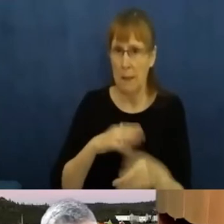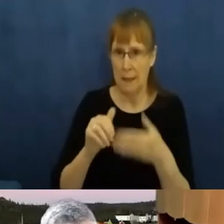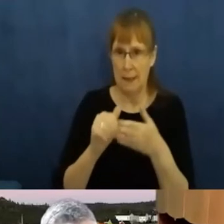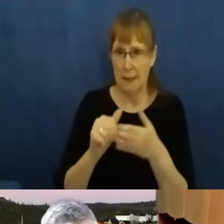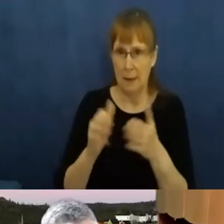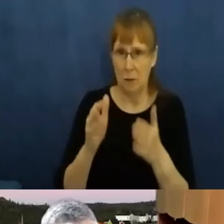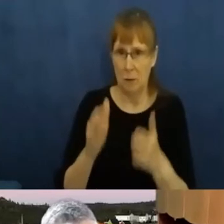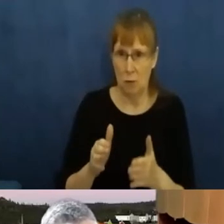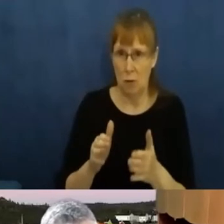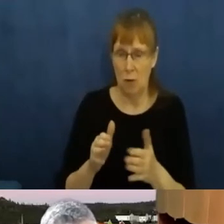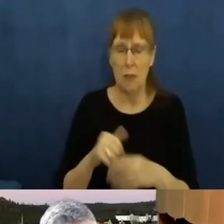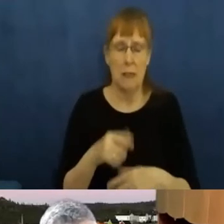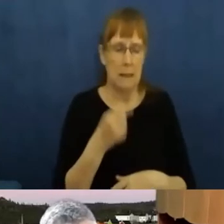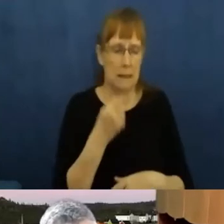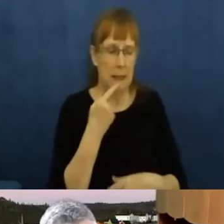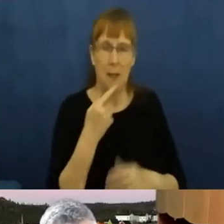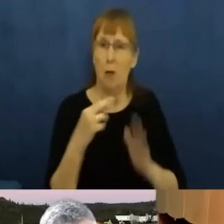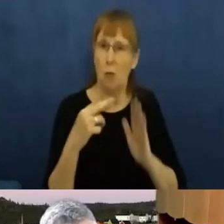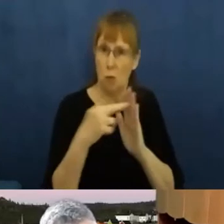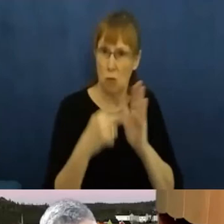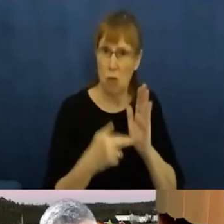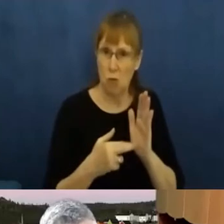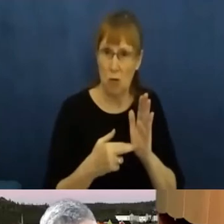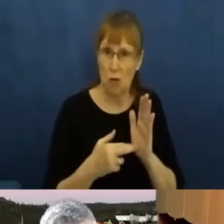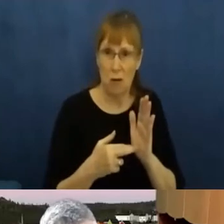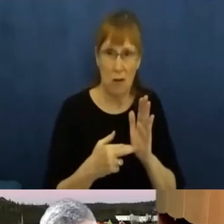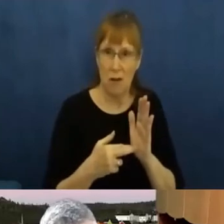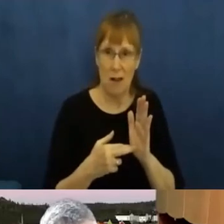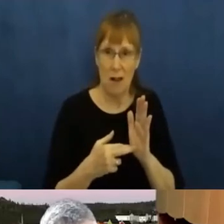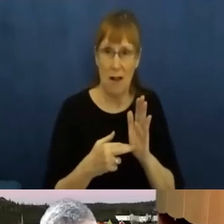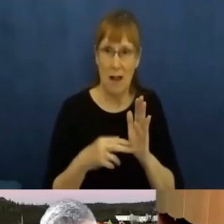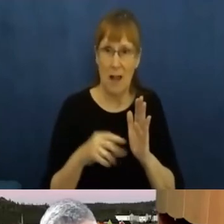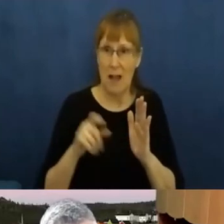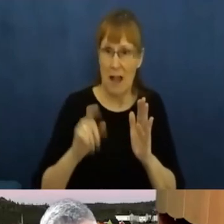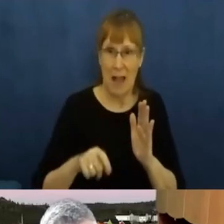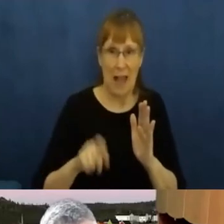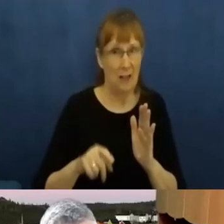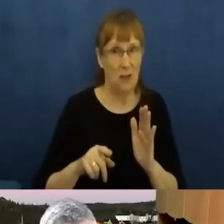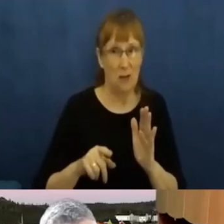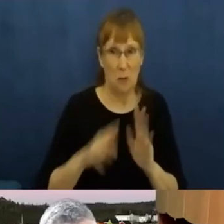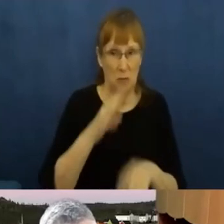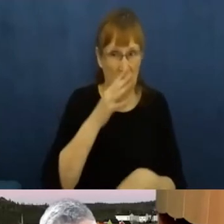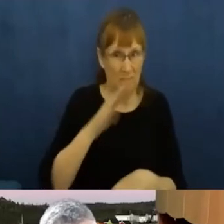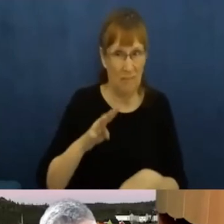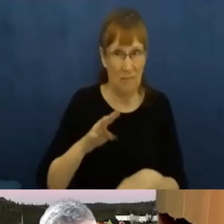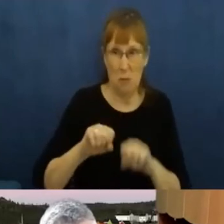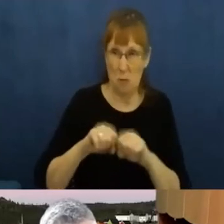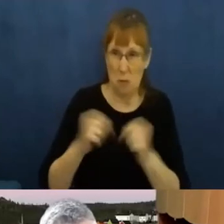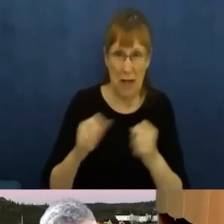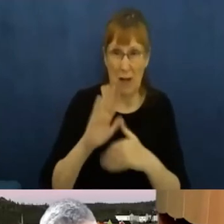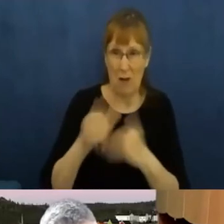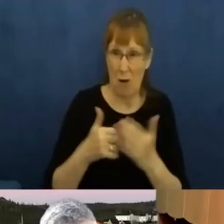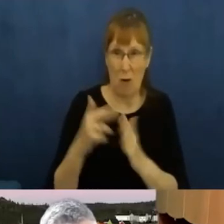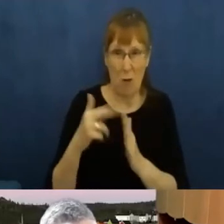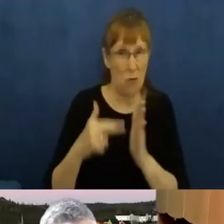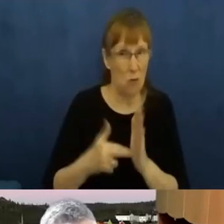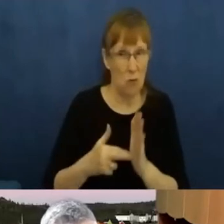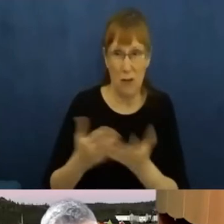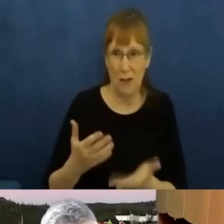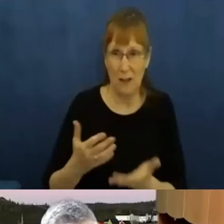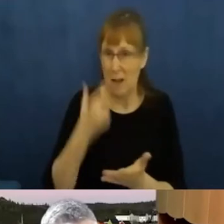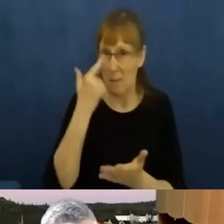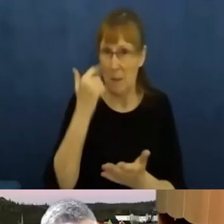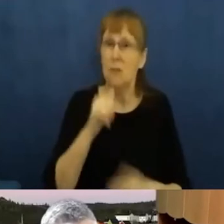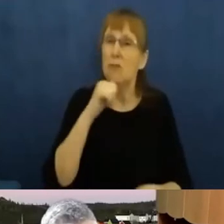all of the Because of her 13 year old daughter who was so suffering from not